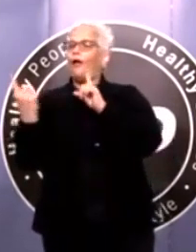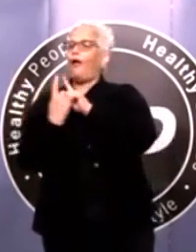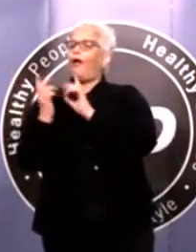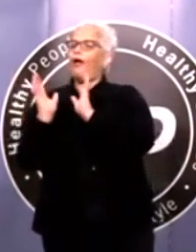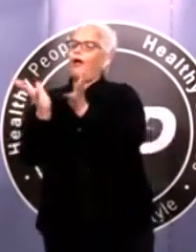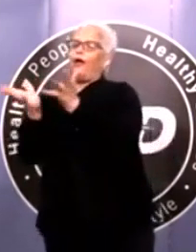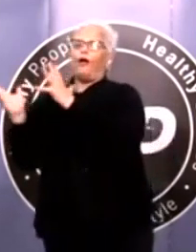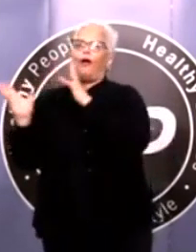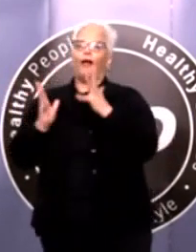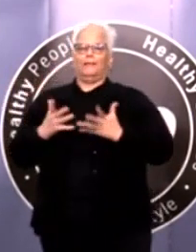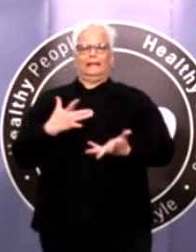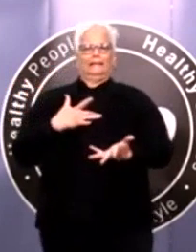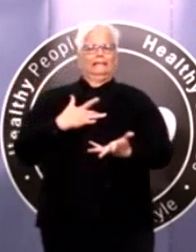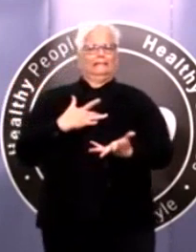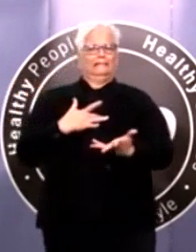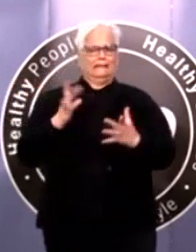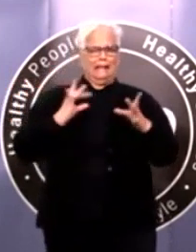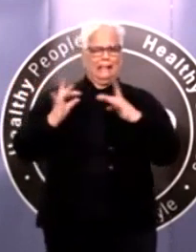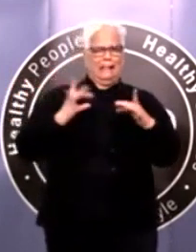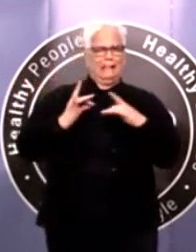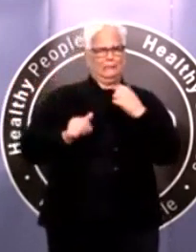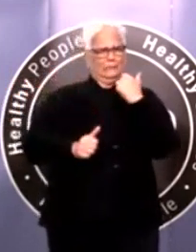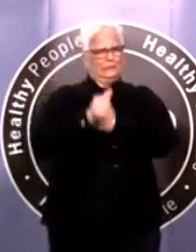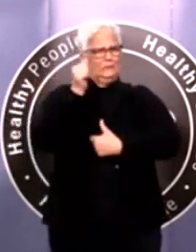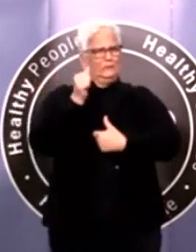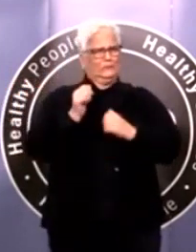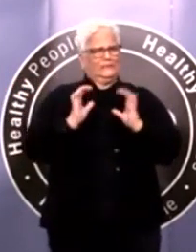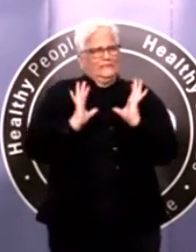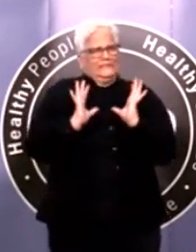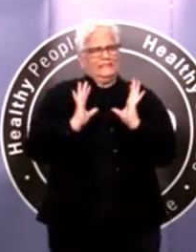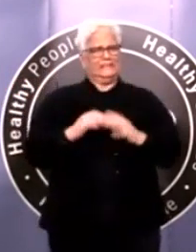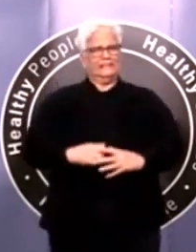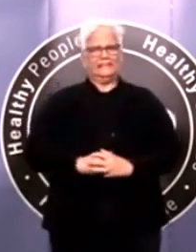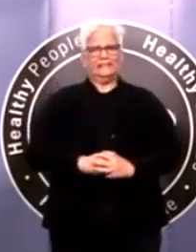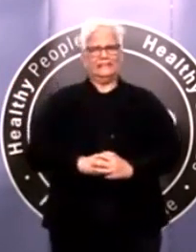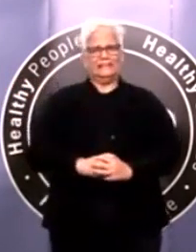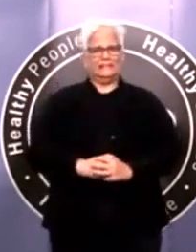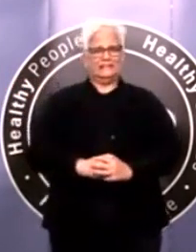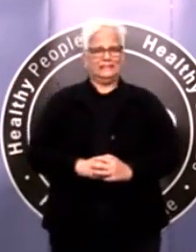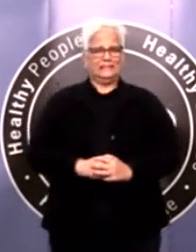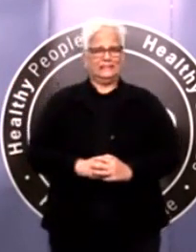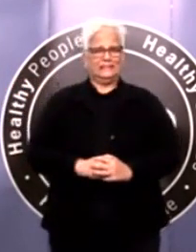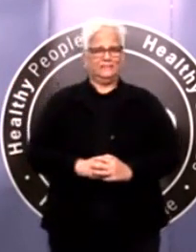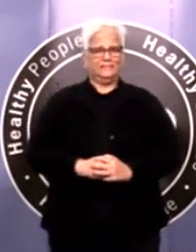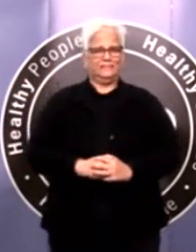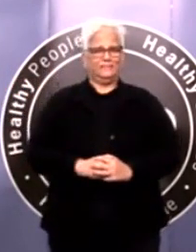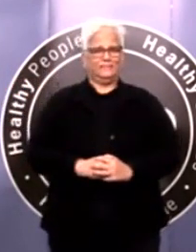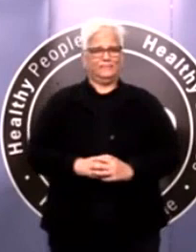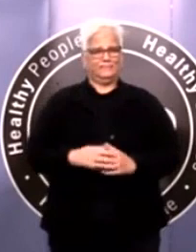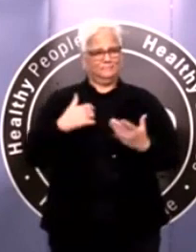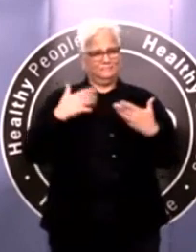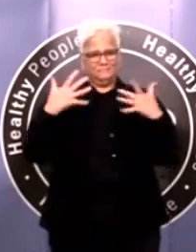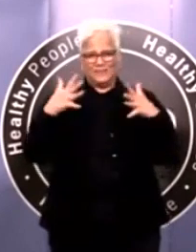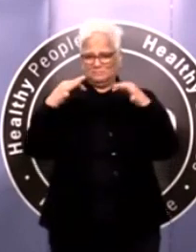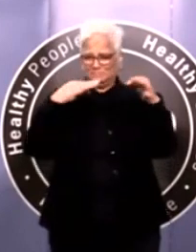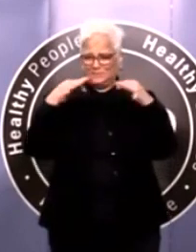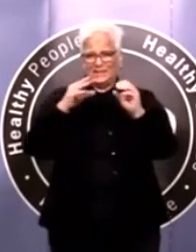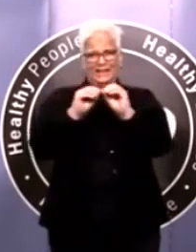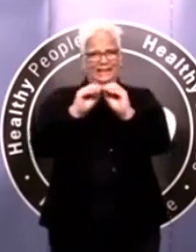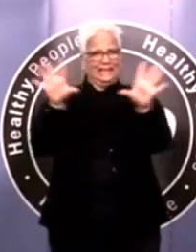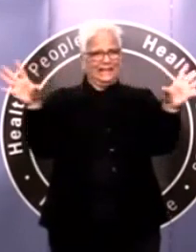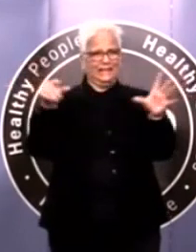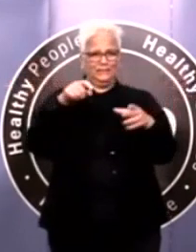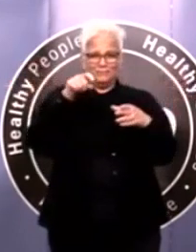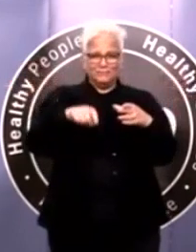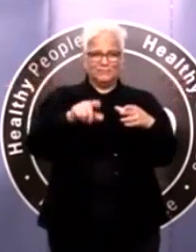clear on what people ought to do. The state has been very clear on what people ought to do. But we're not. This